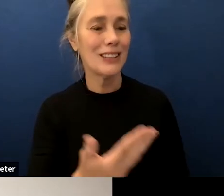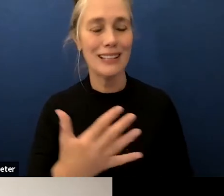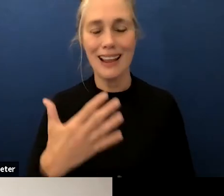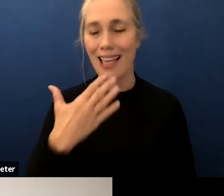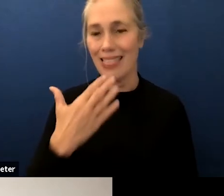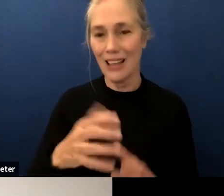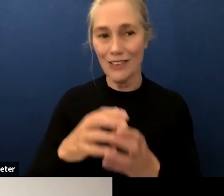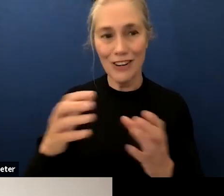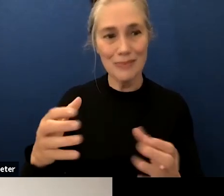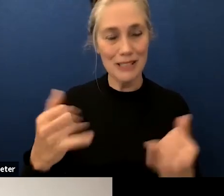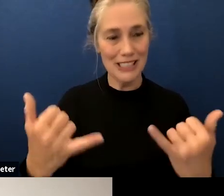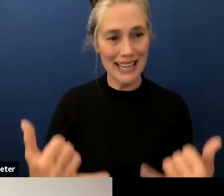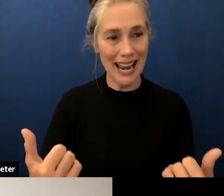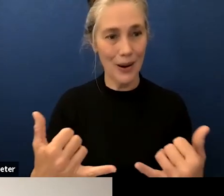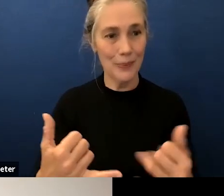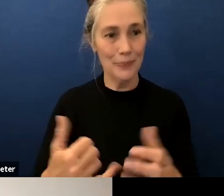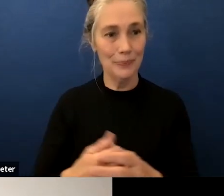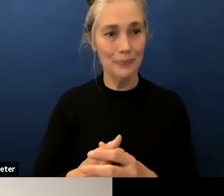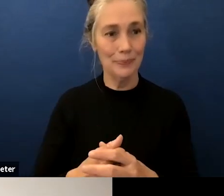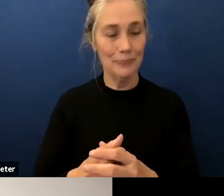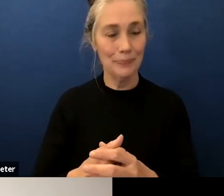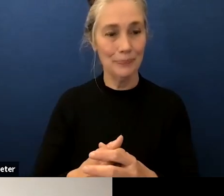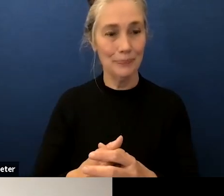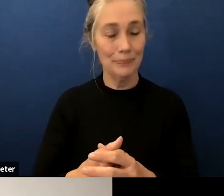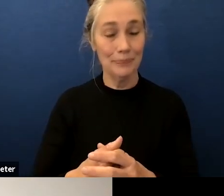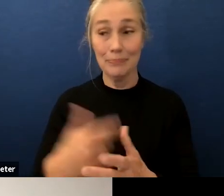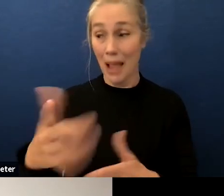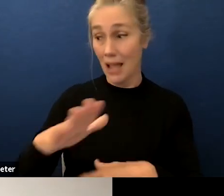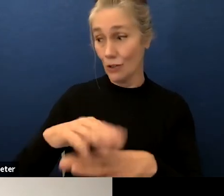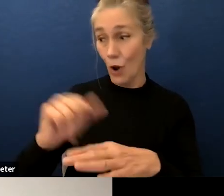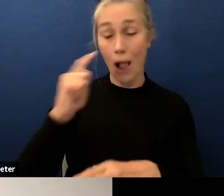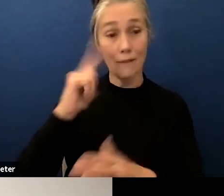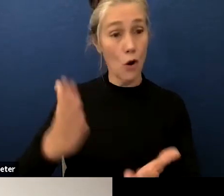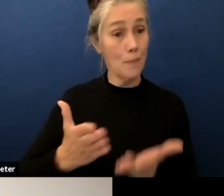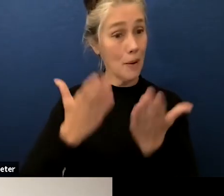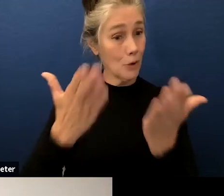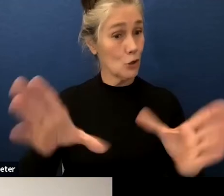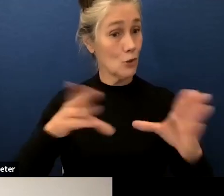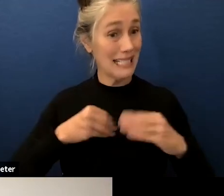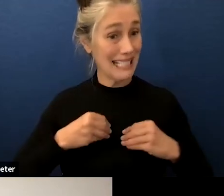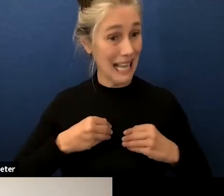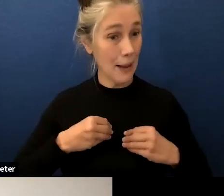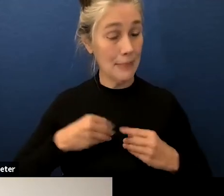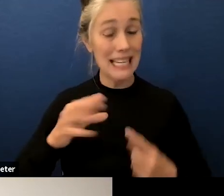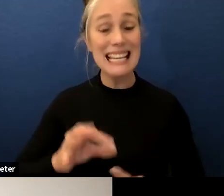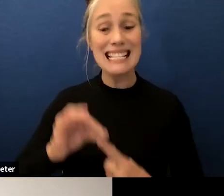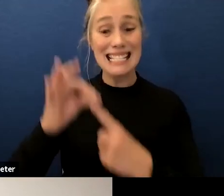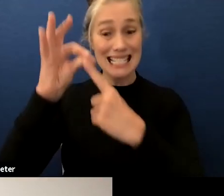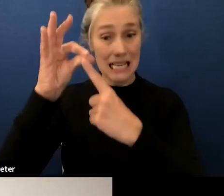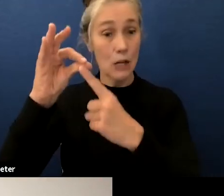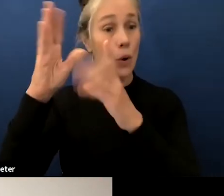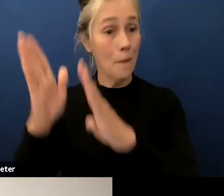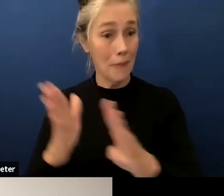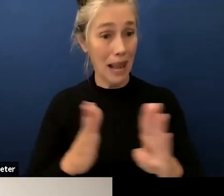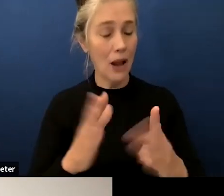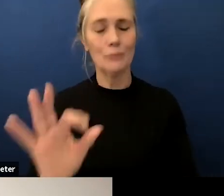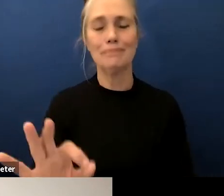um with that i would like to call for a motion to accept these single plans for student achievement for the schools